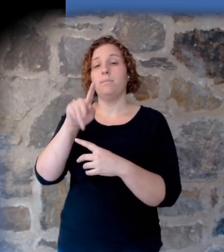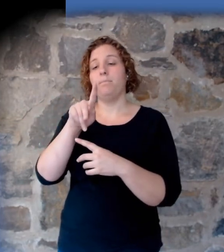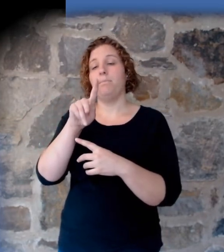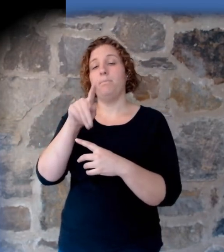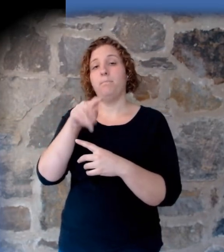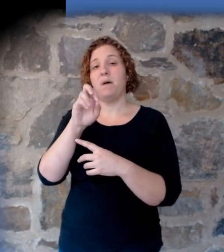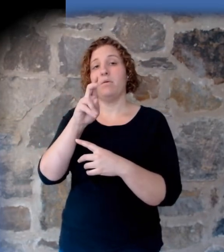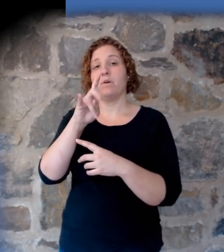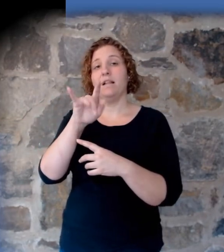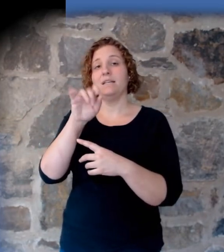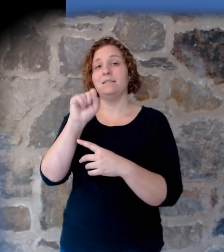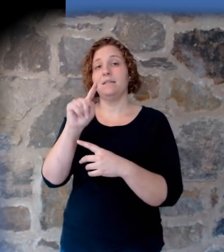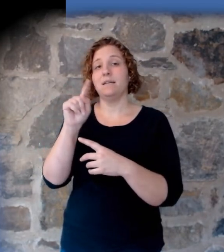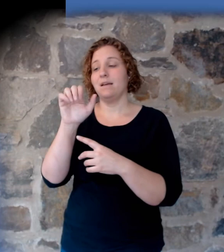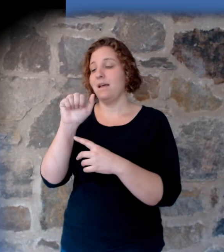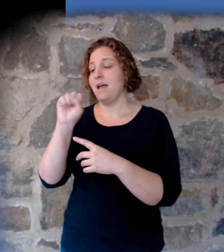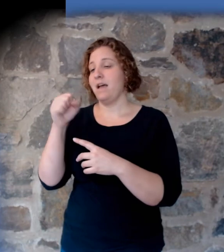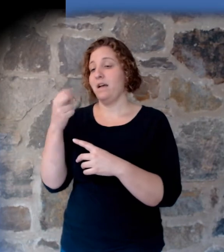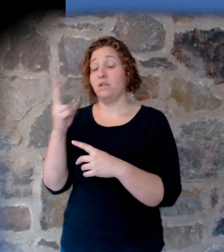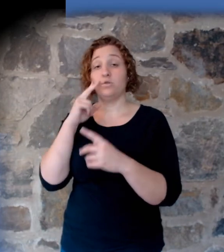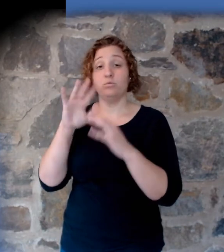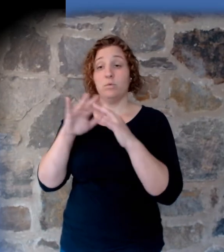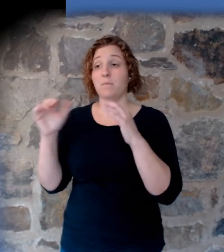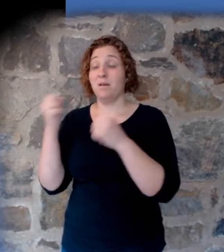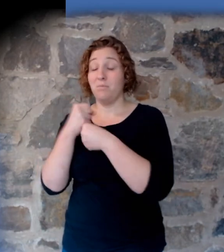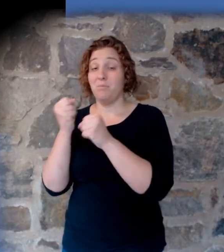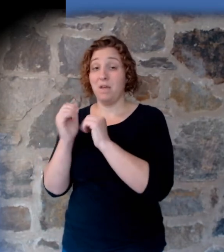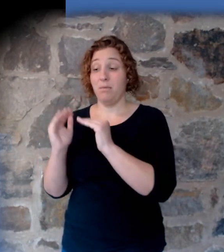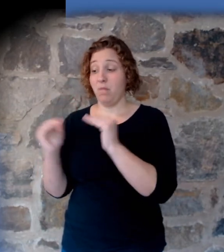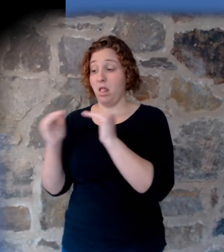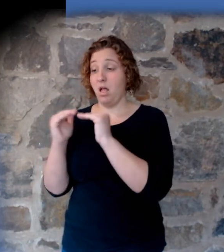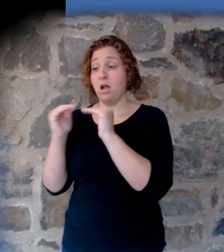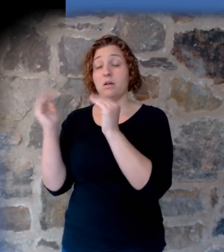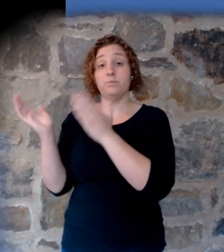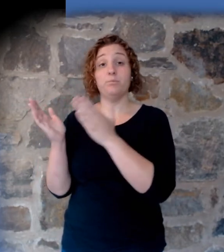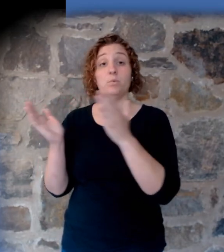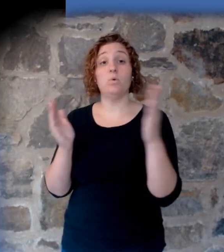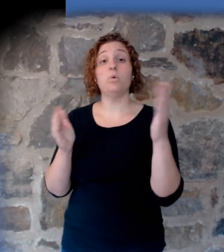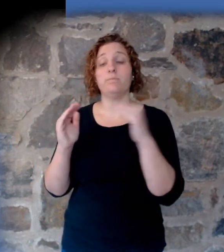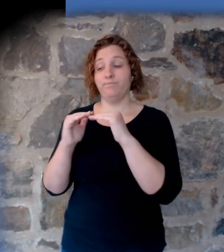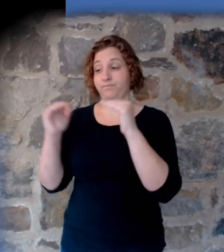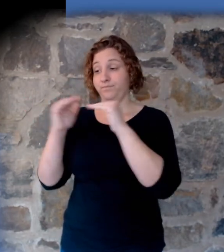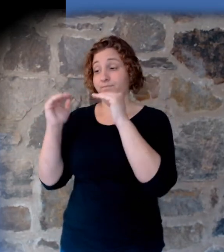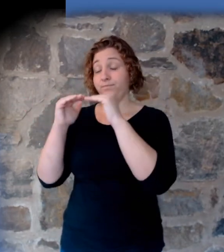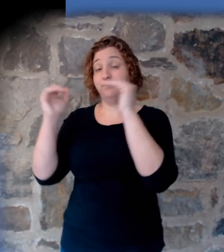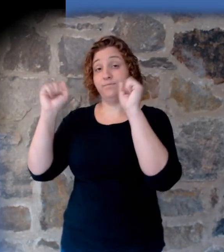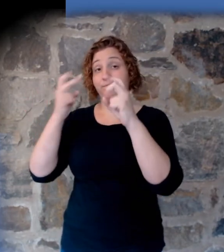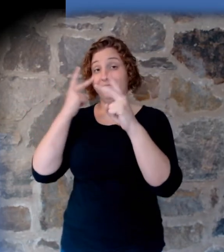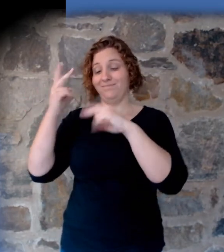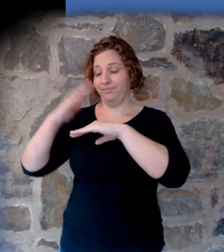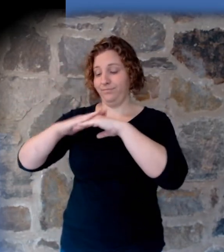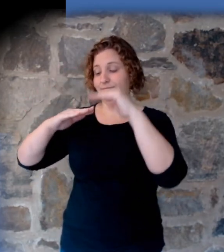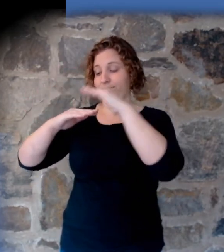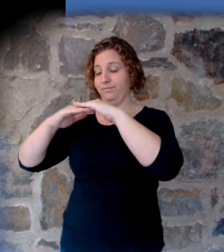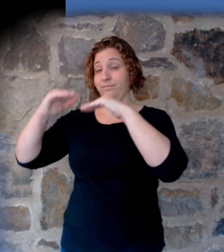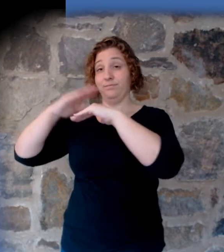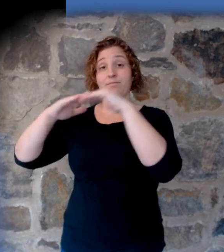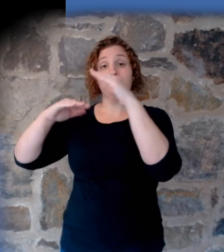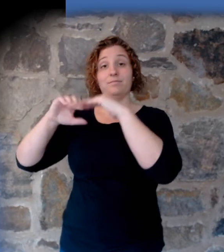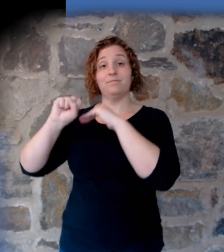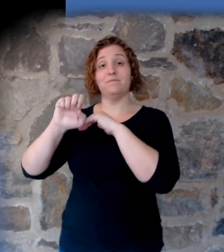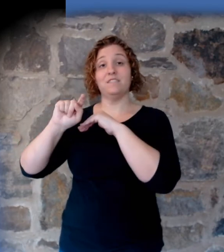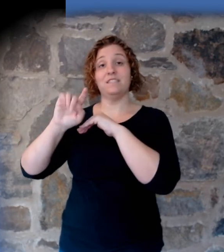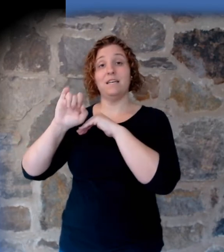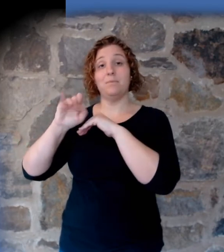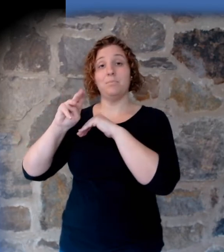formed orderly layers of material, just sediment layers, some just a fraction of an